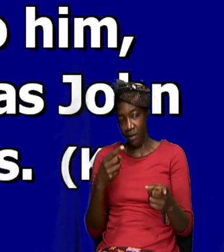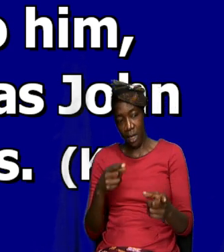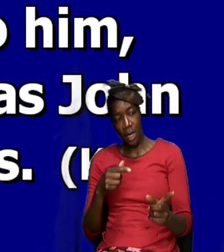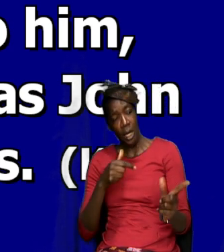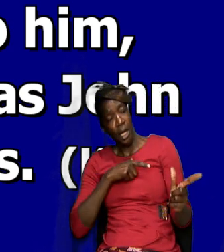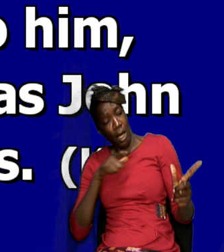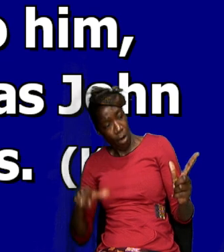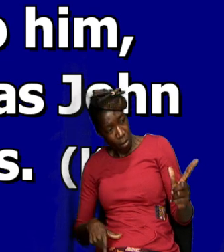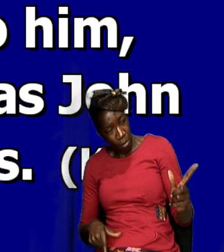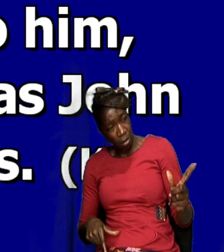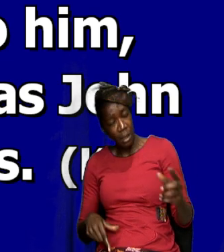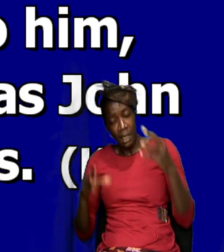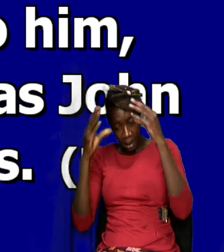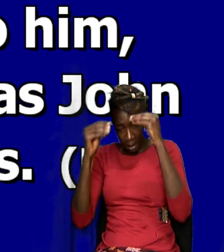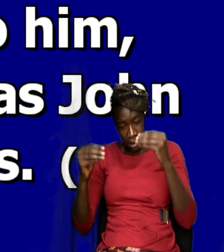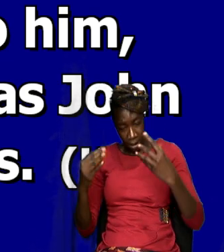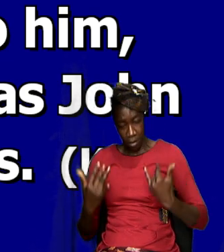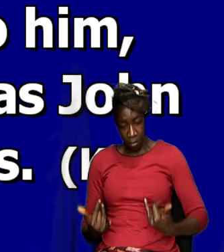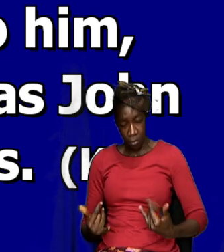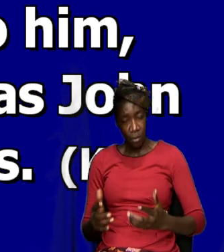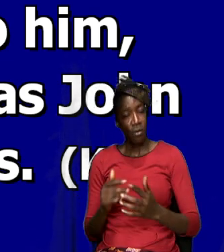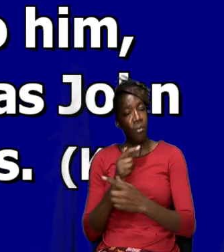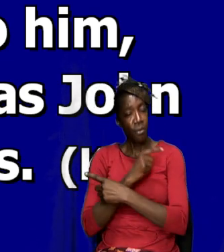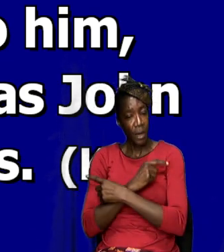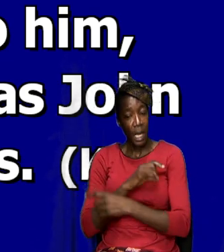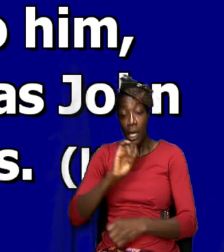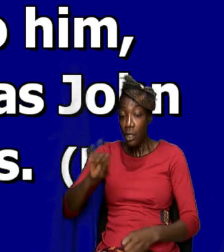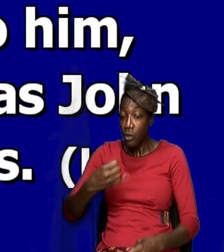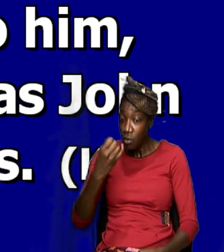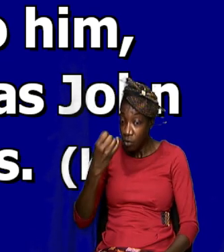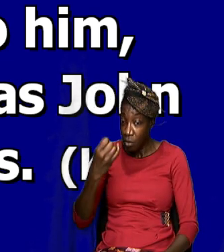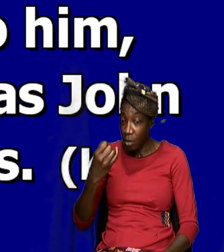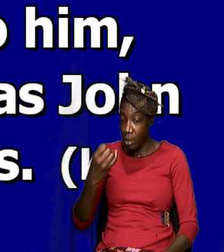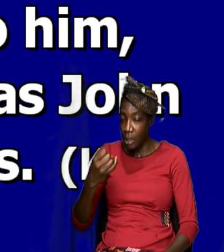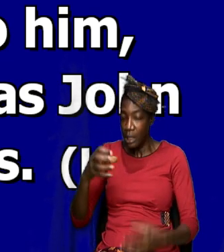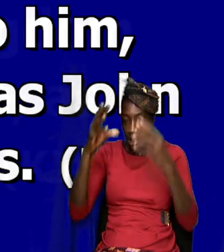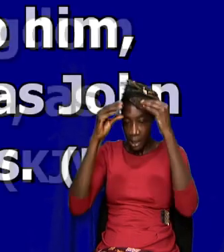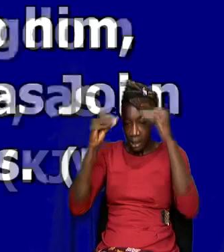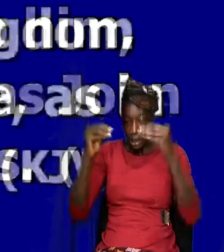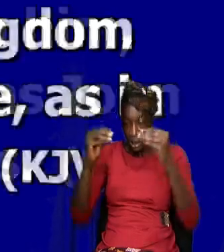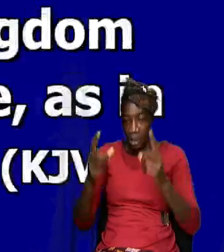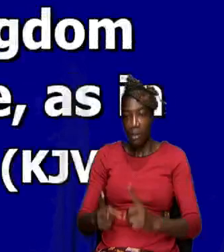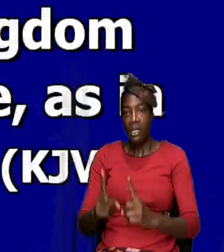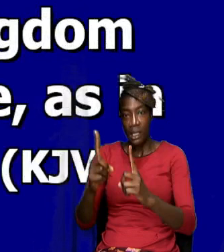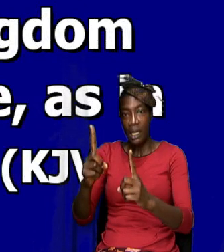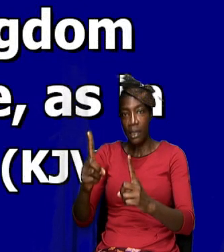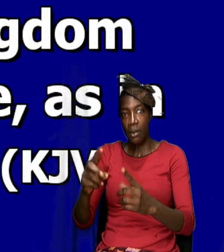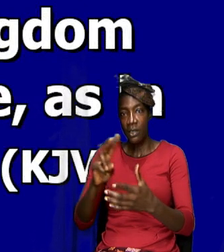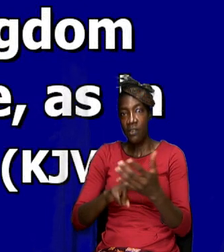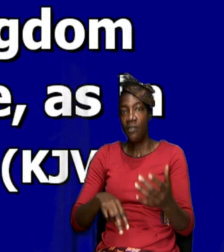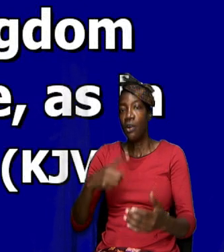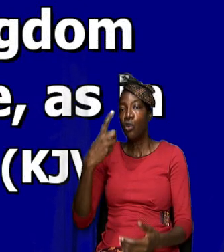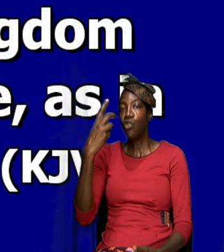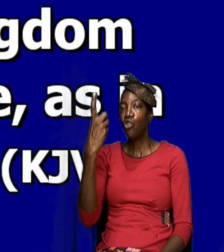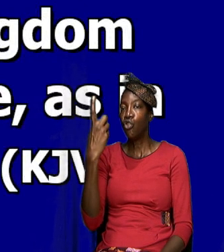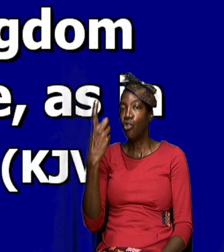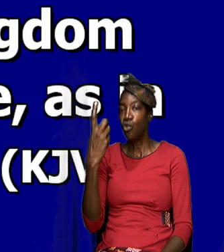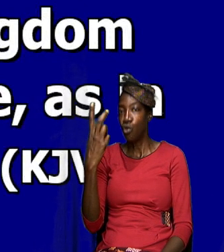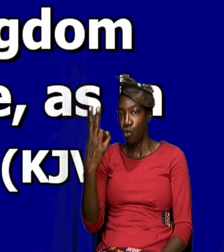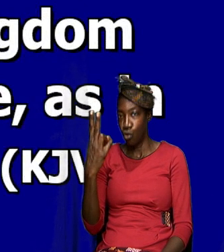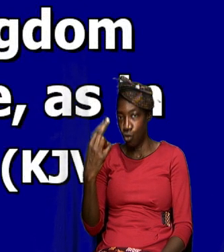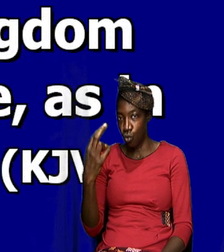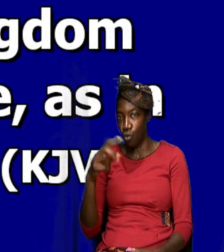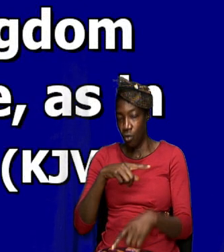Lord teach us how to pray as John also taught his disciples to pray verse 2 and and said and he